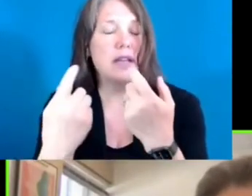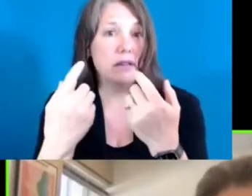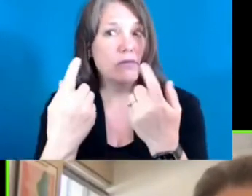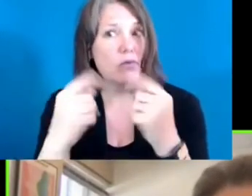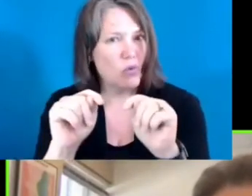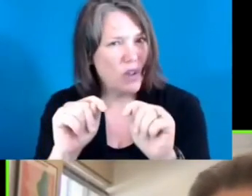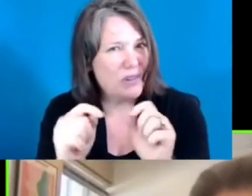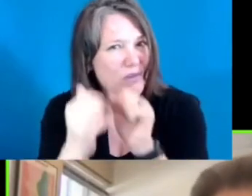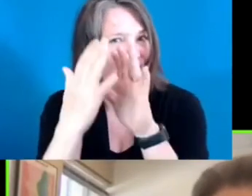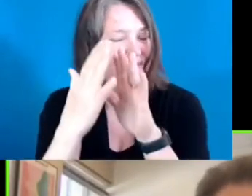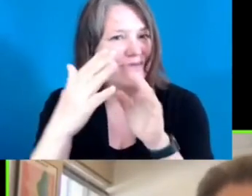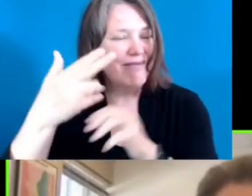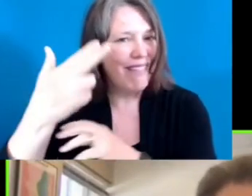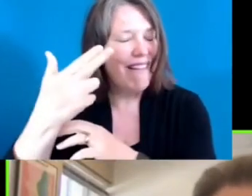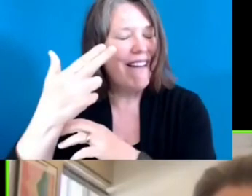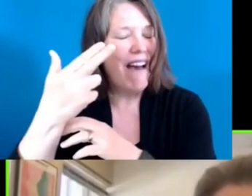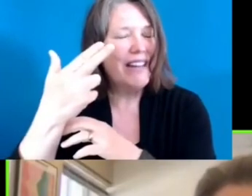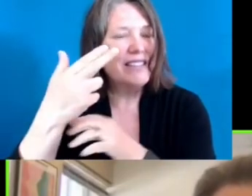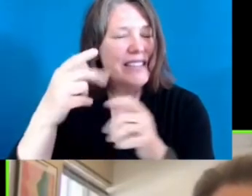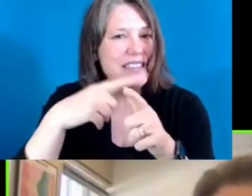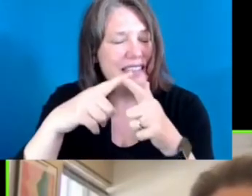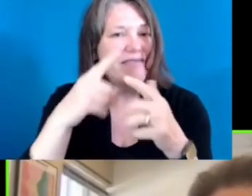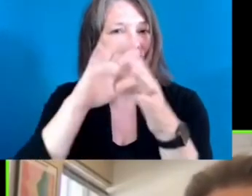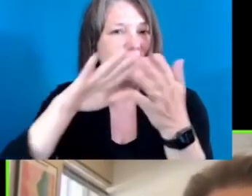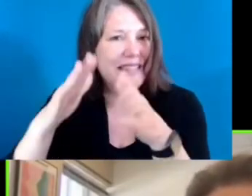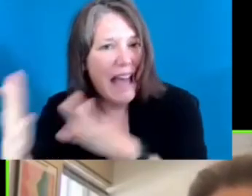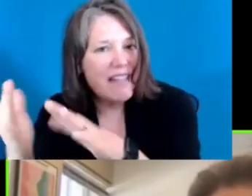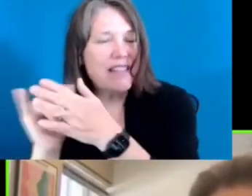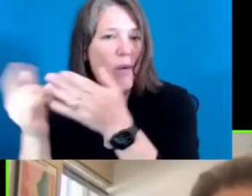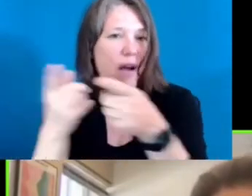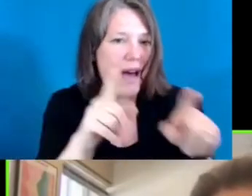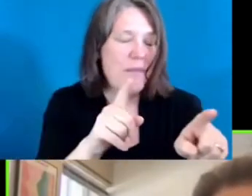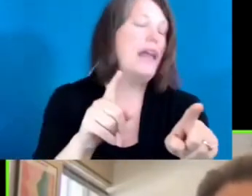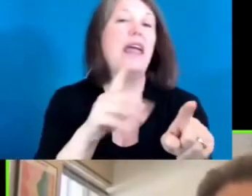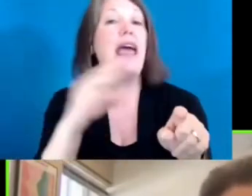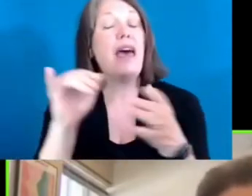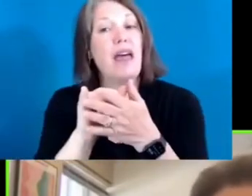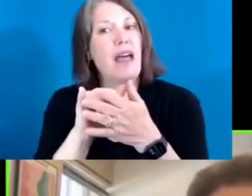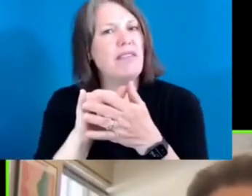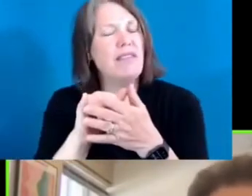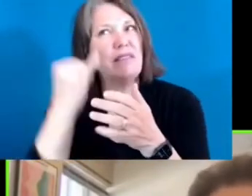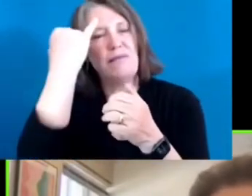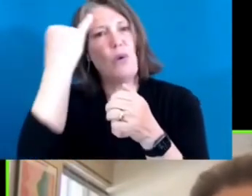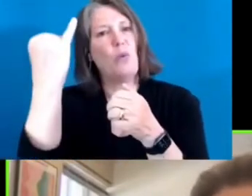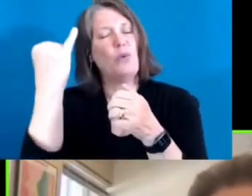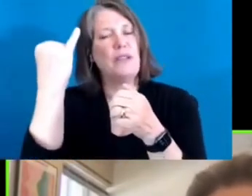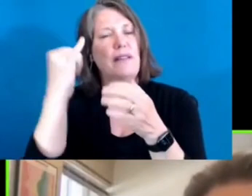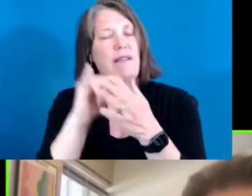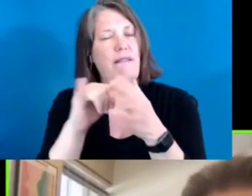of gun violence and violence and the deaths that were so prevalent. And this whole notion that